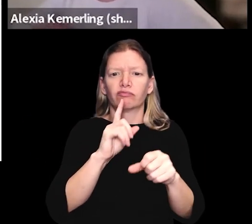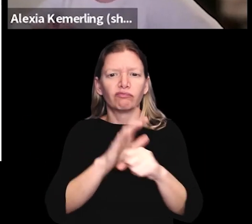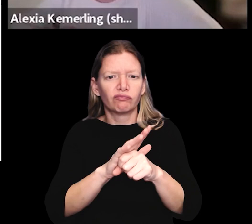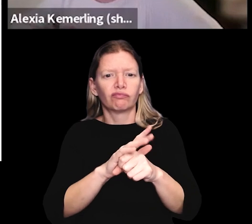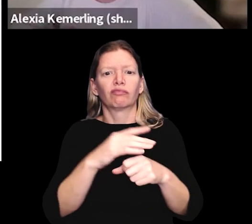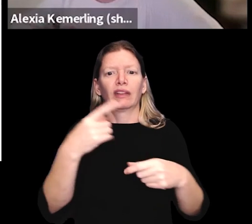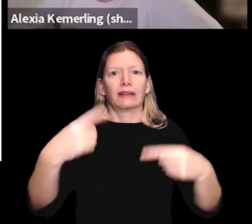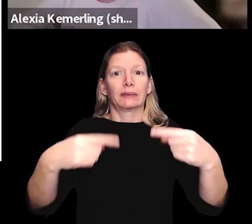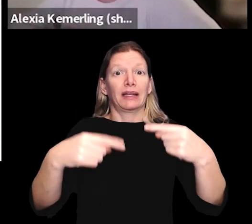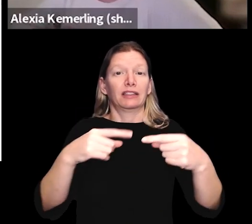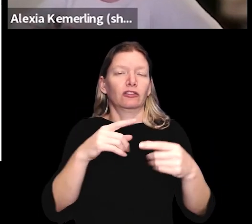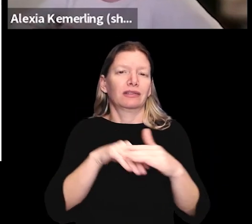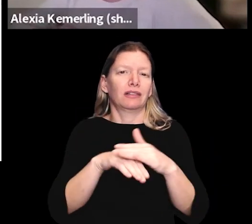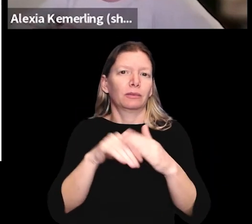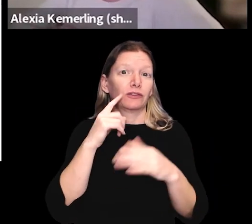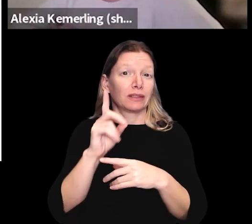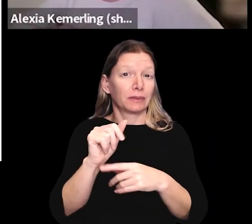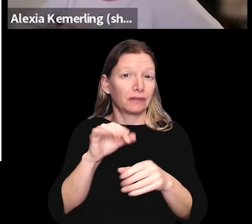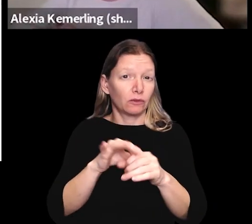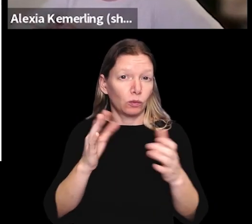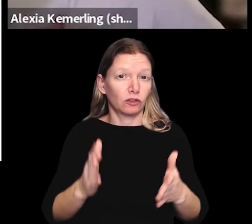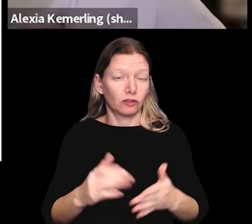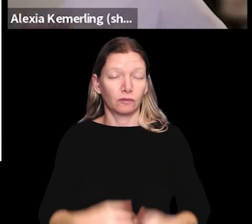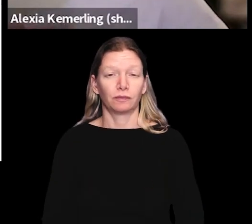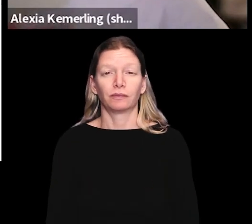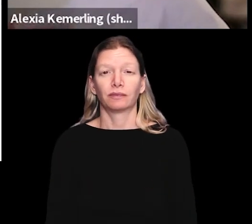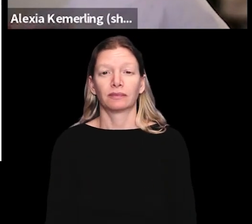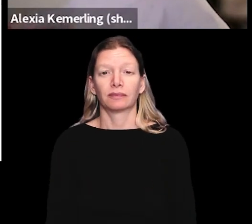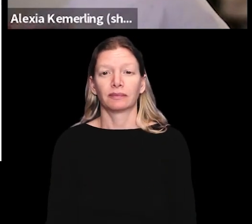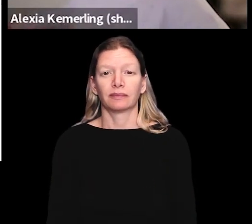ensure that the debates are accessible for disabled voters.